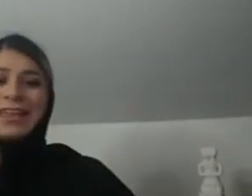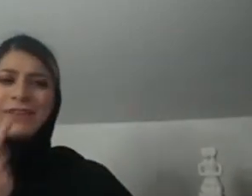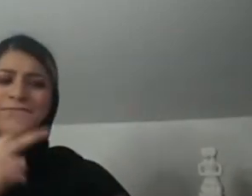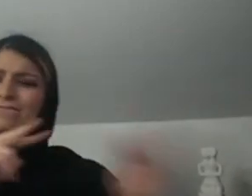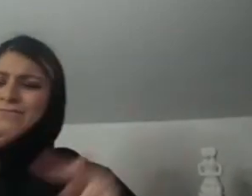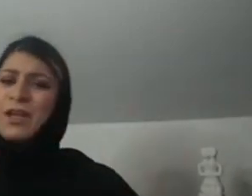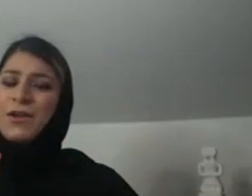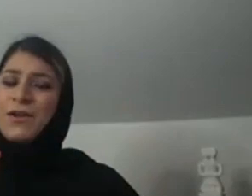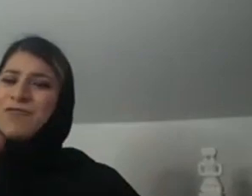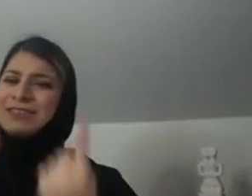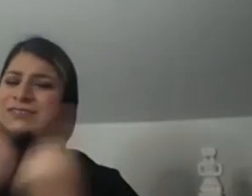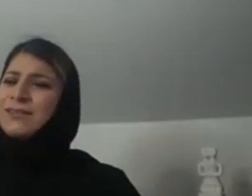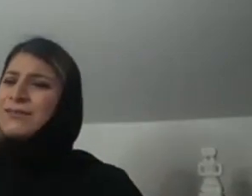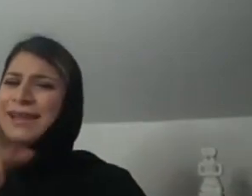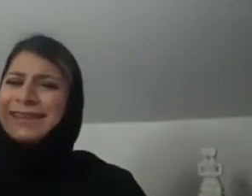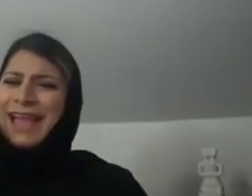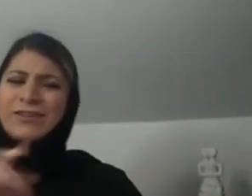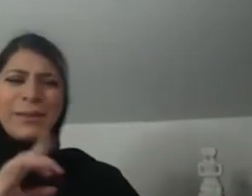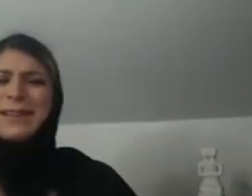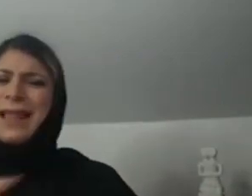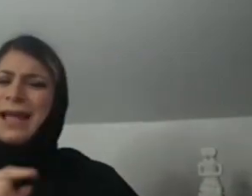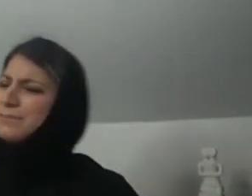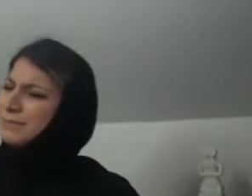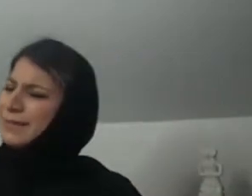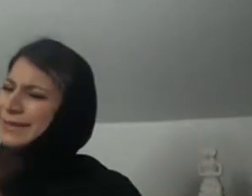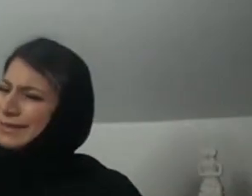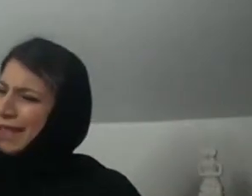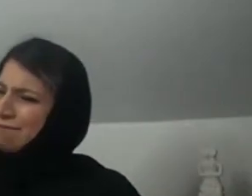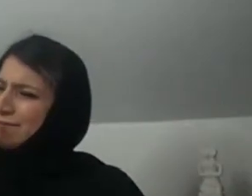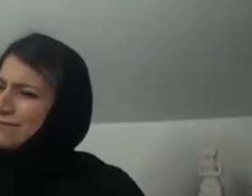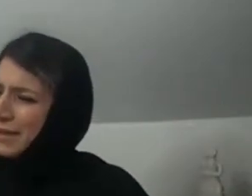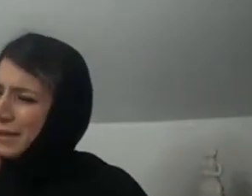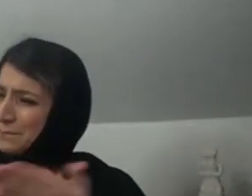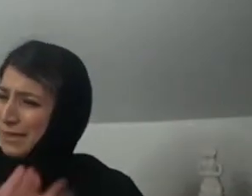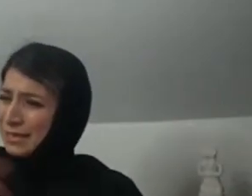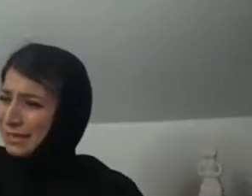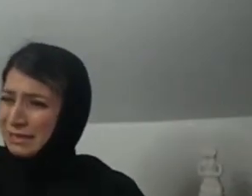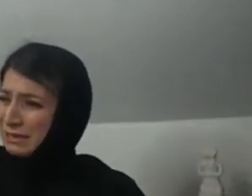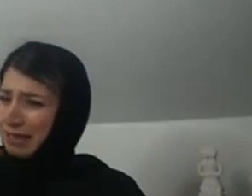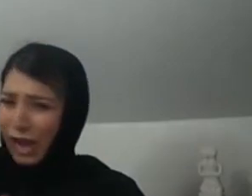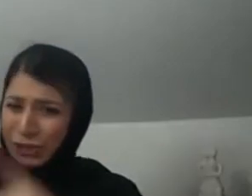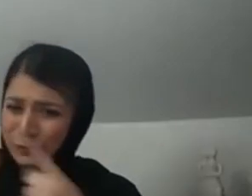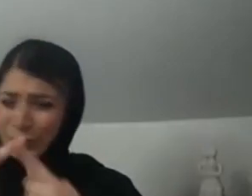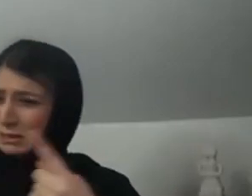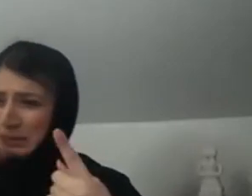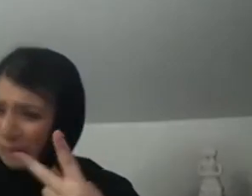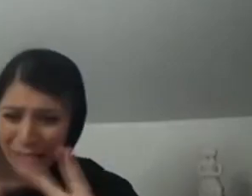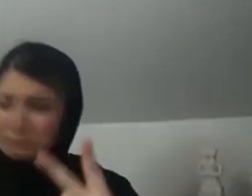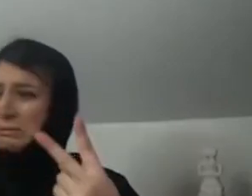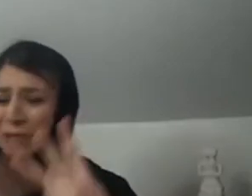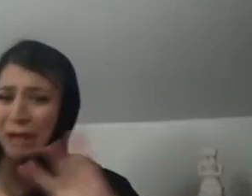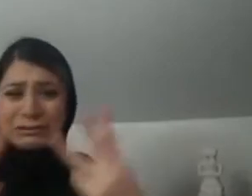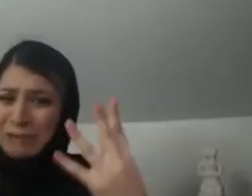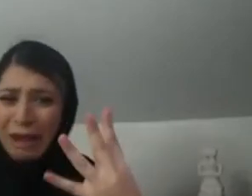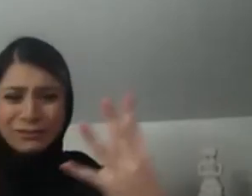me try and think and answer it generally. I think the first thing the hearing community would see me as when I use the word deaf,